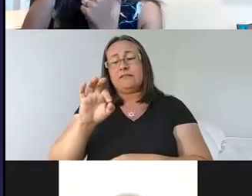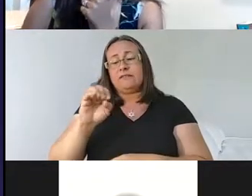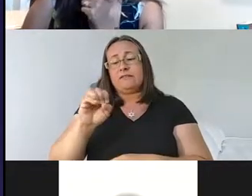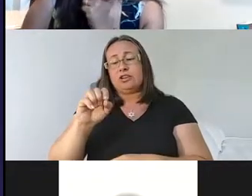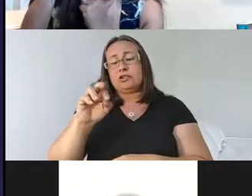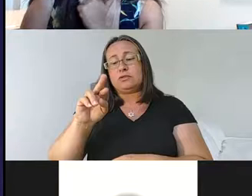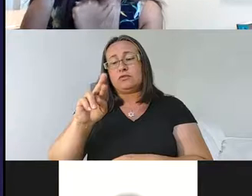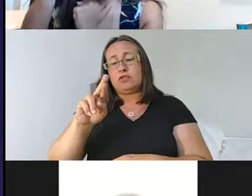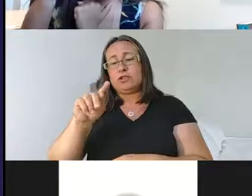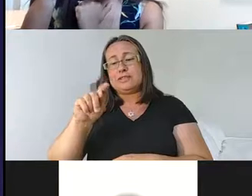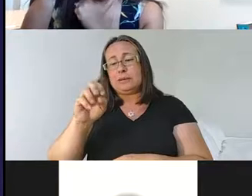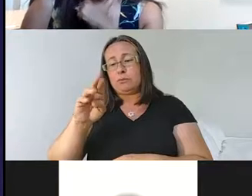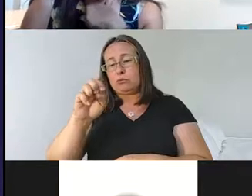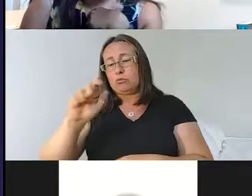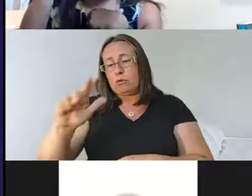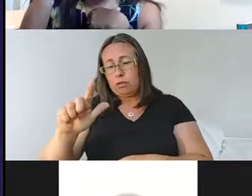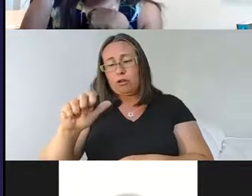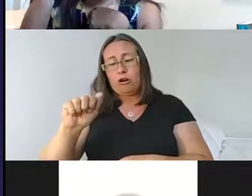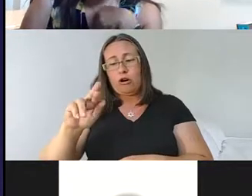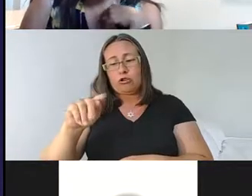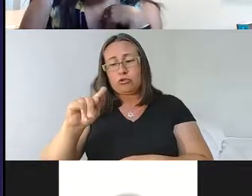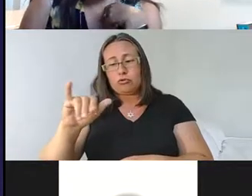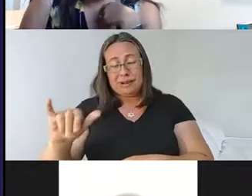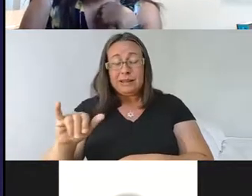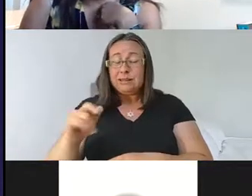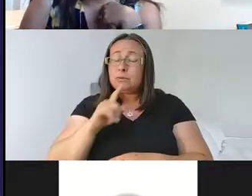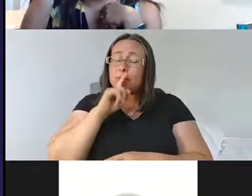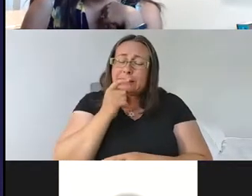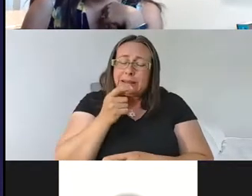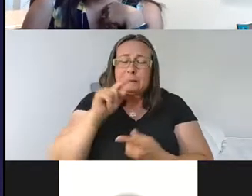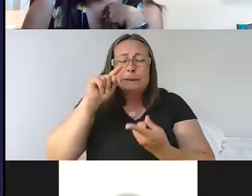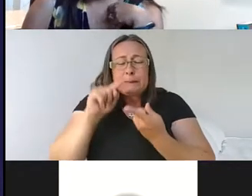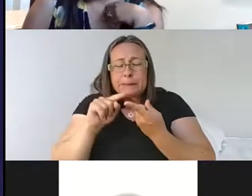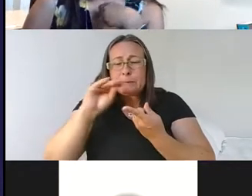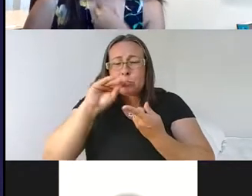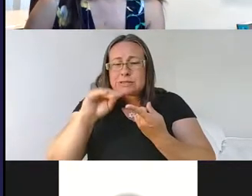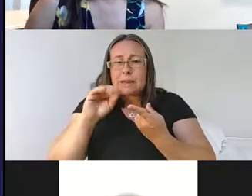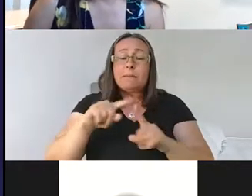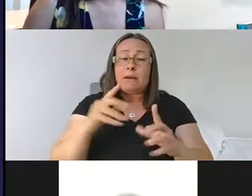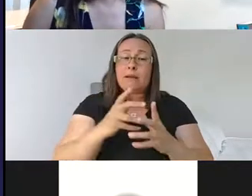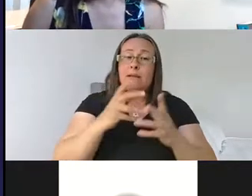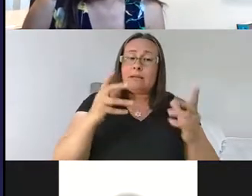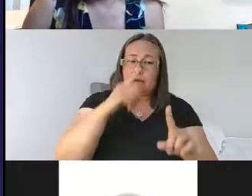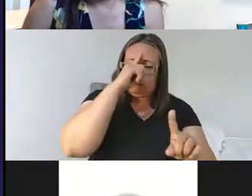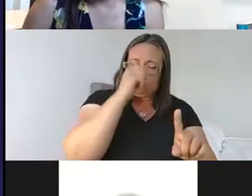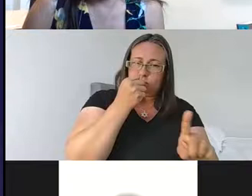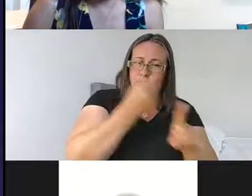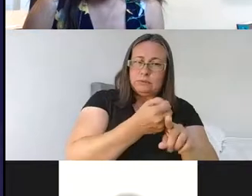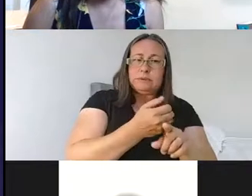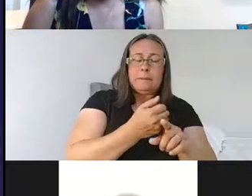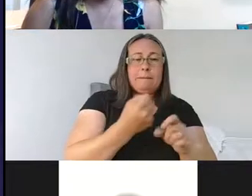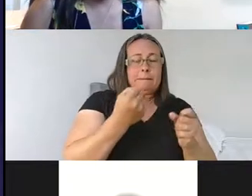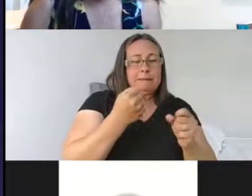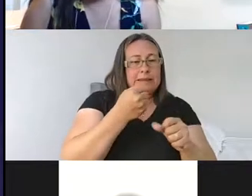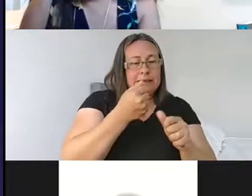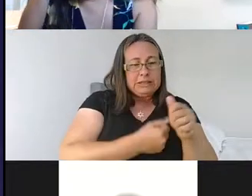And while it's a relatively small percentage of all strokes, there's a lot of strokes every year in the U S about 800